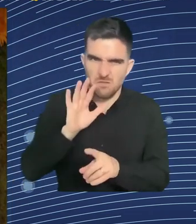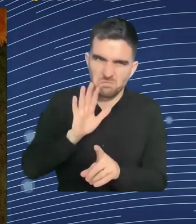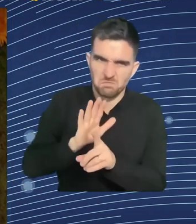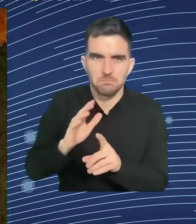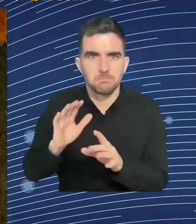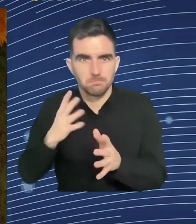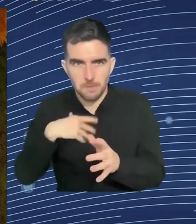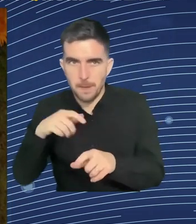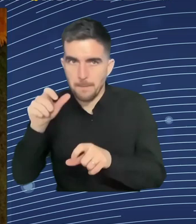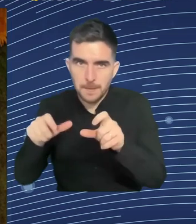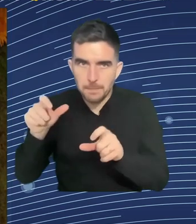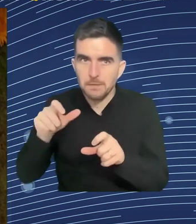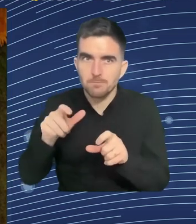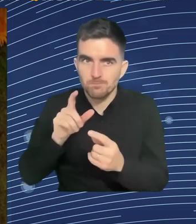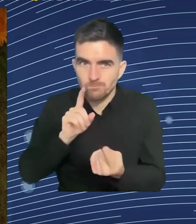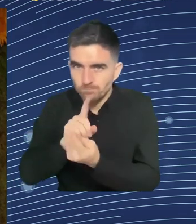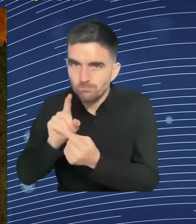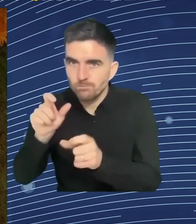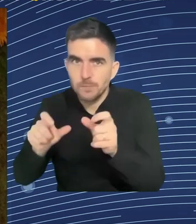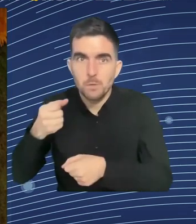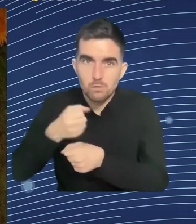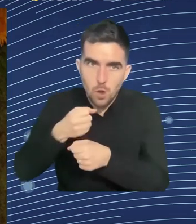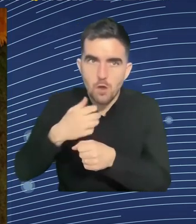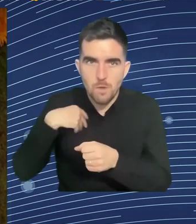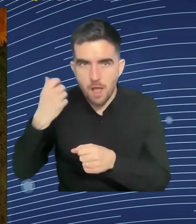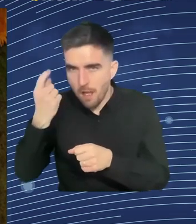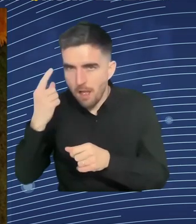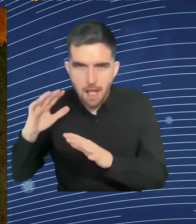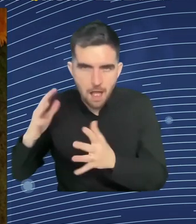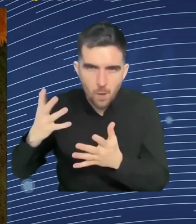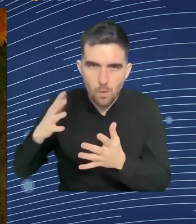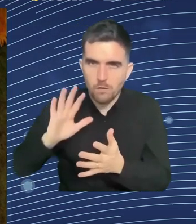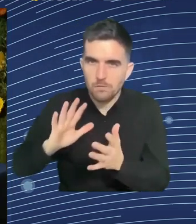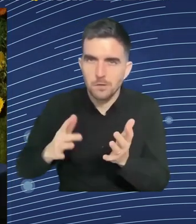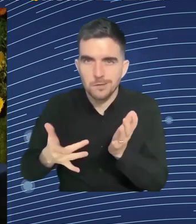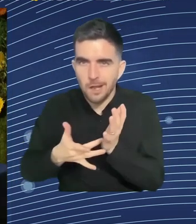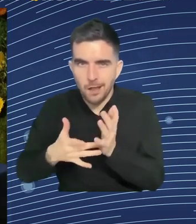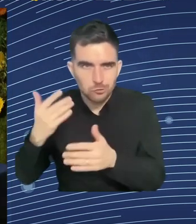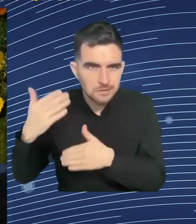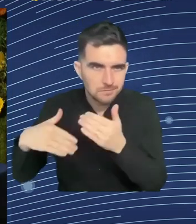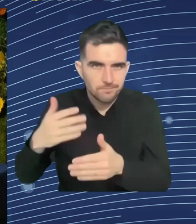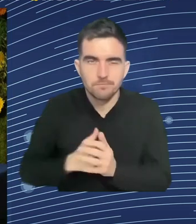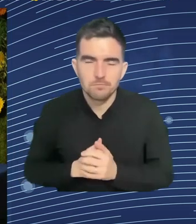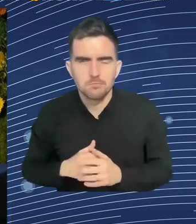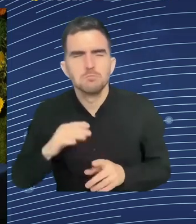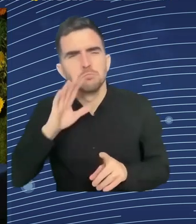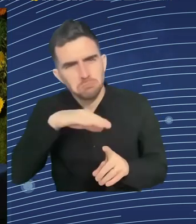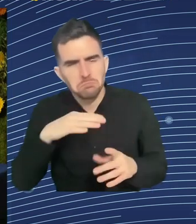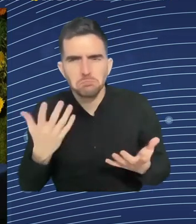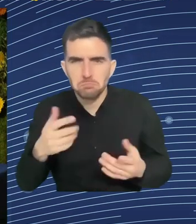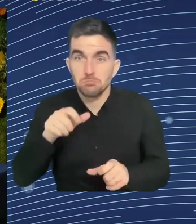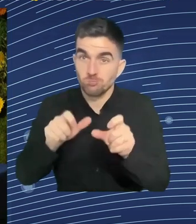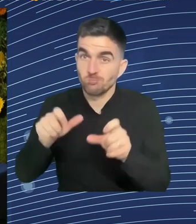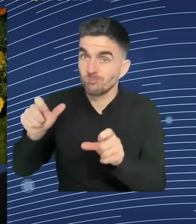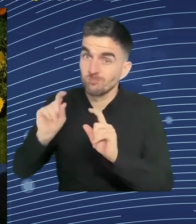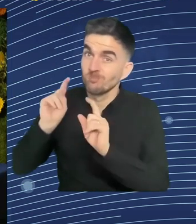them in touch with society and let them work on concrete projects as early as possible. Yeah. Can you give us one example of a success that you've